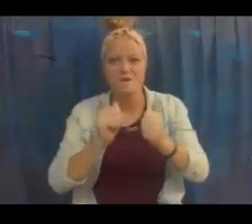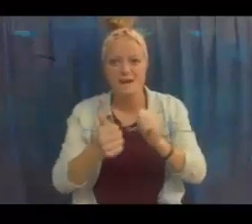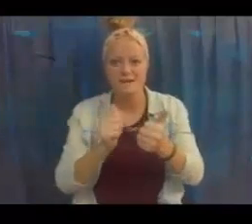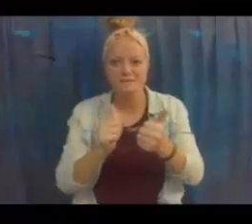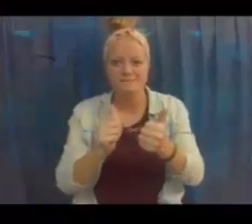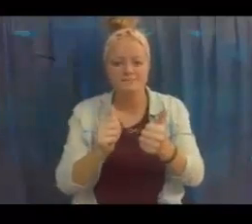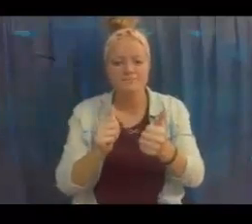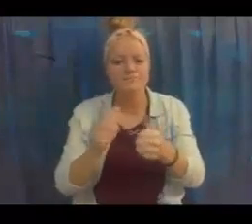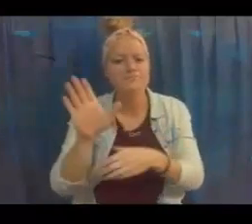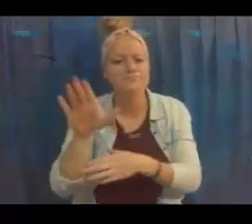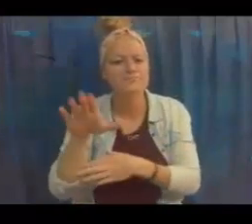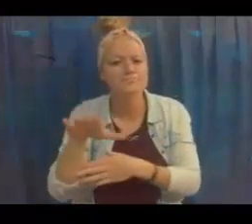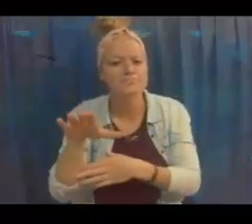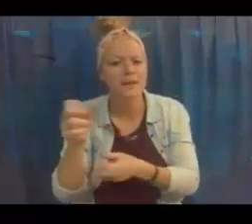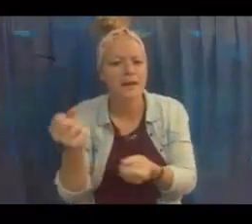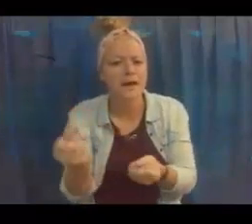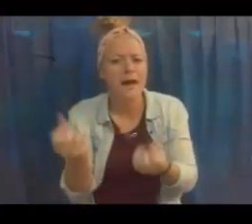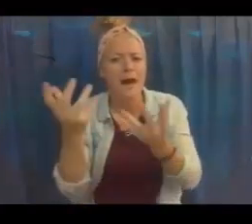That is a race.